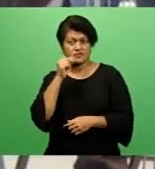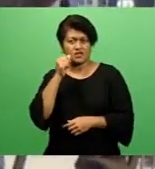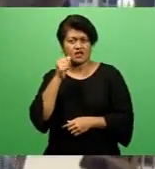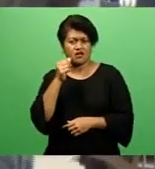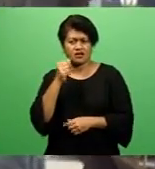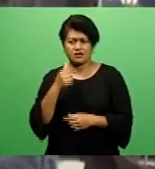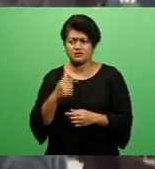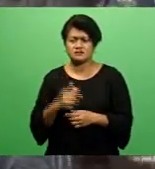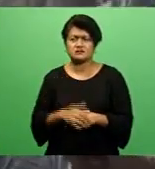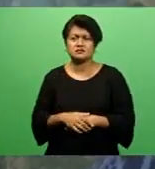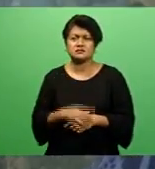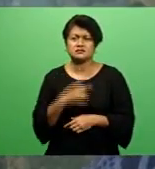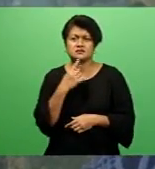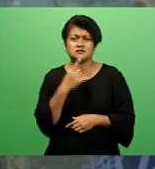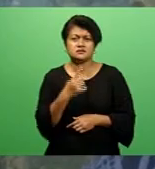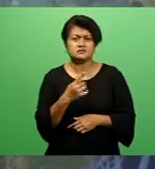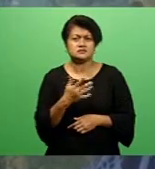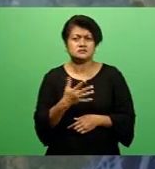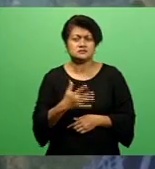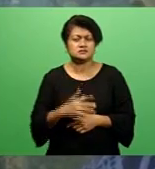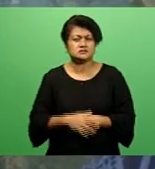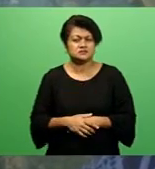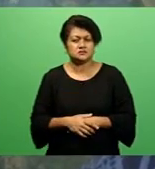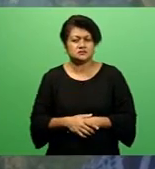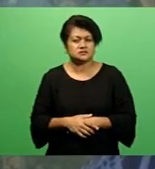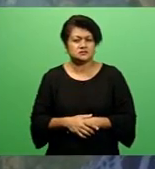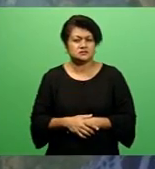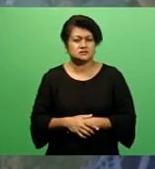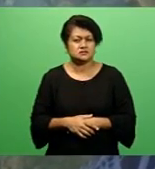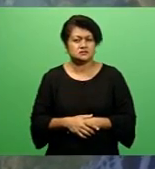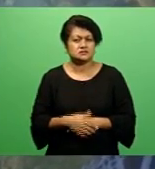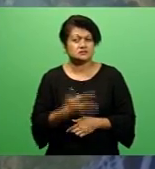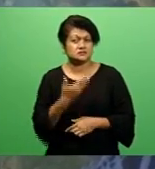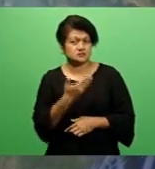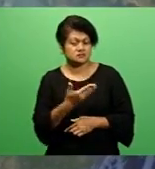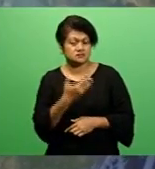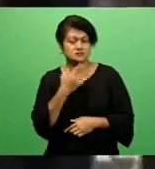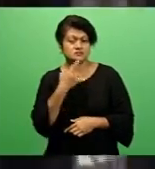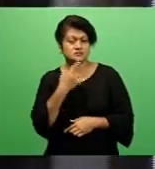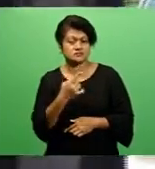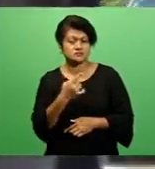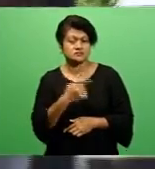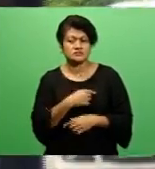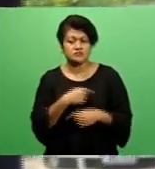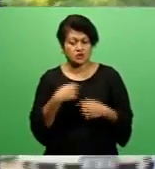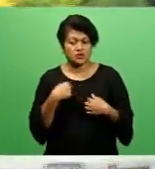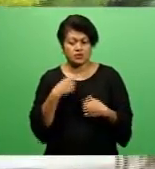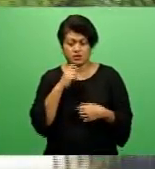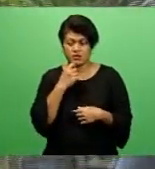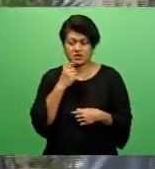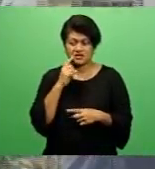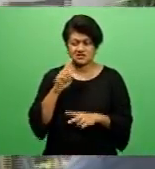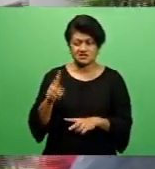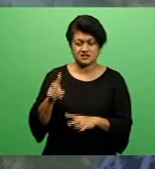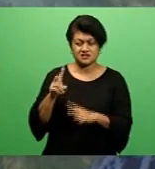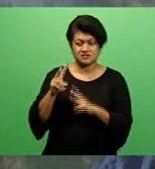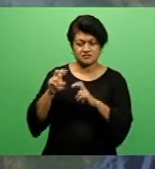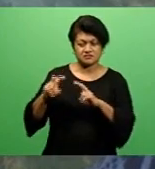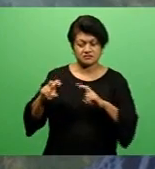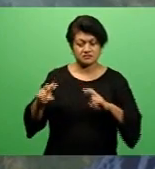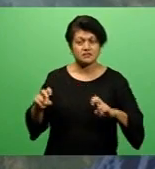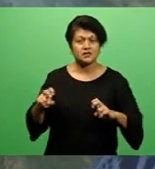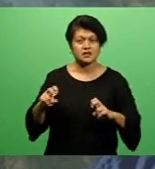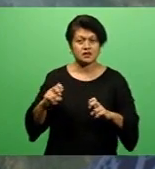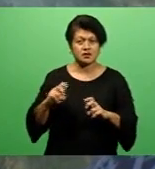mean that they are out totally. It's just that we are going to be, we are going to hear them. An investigative committee has been set up